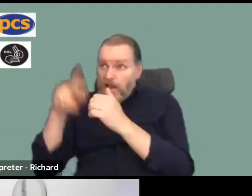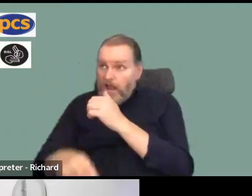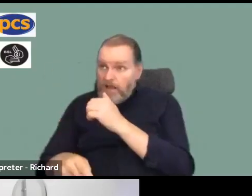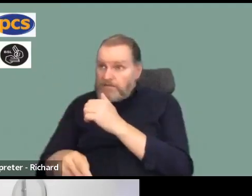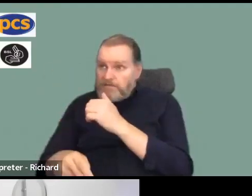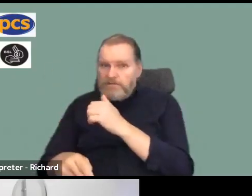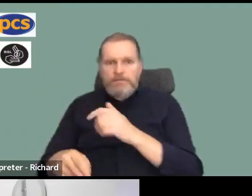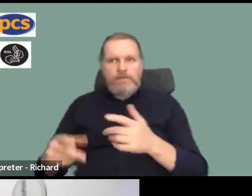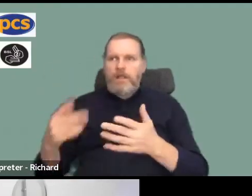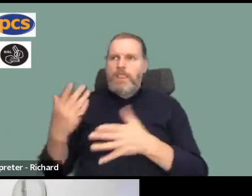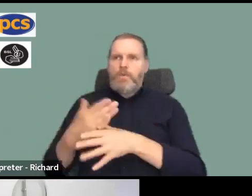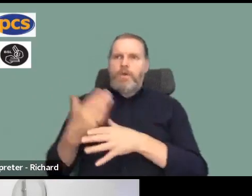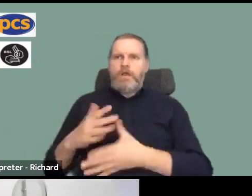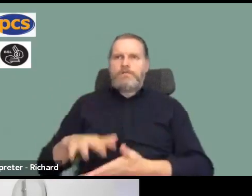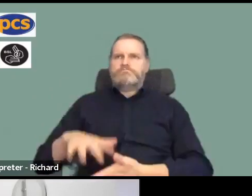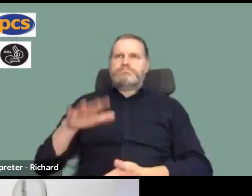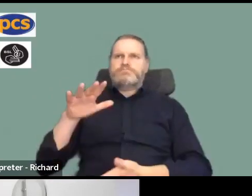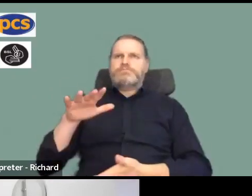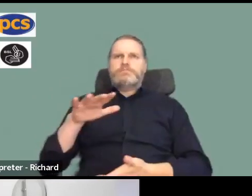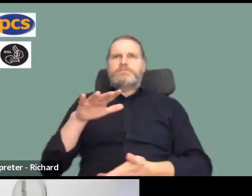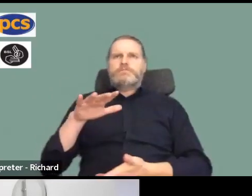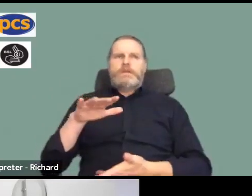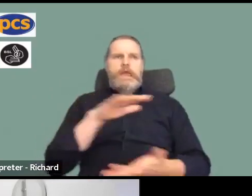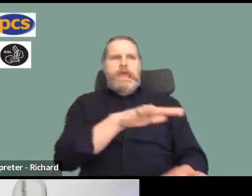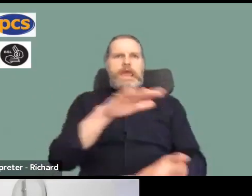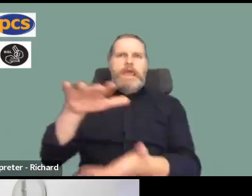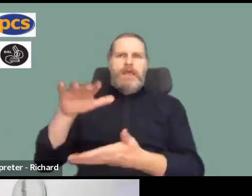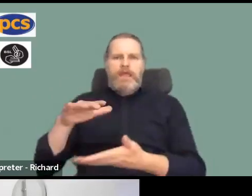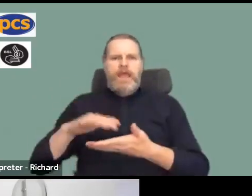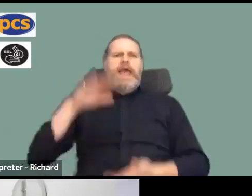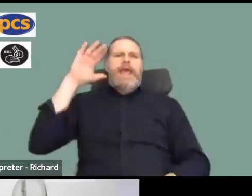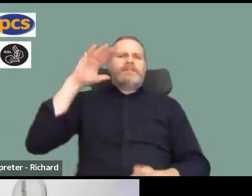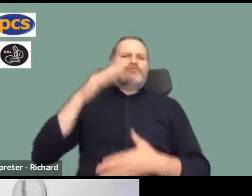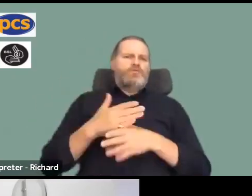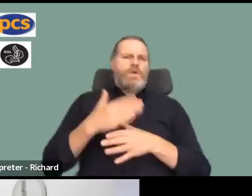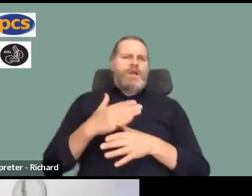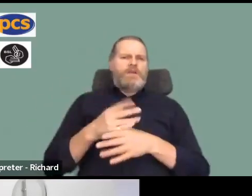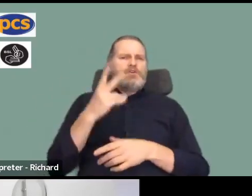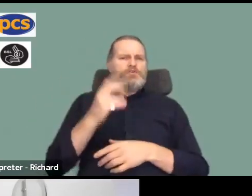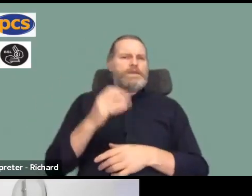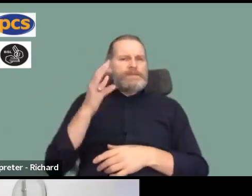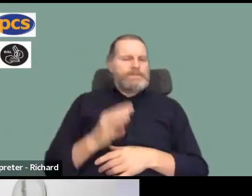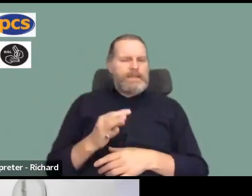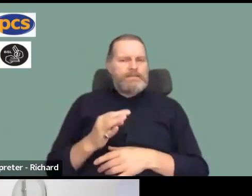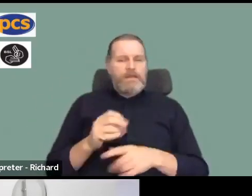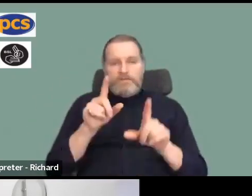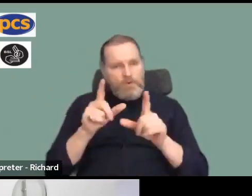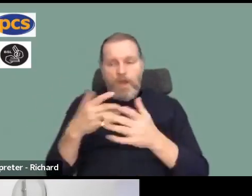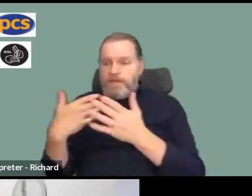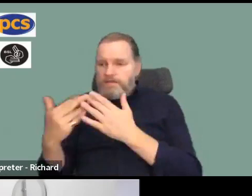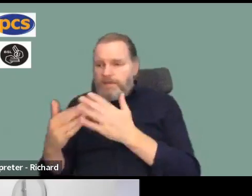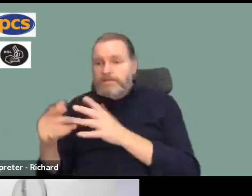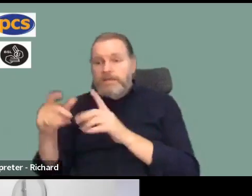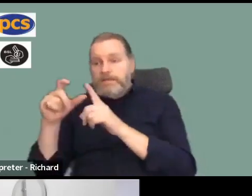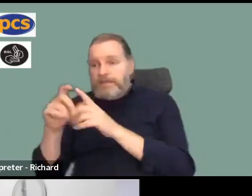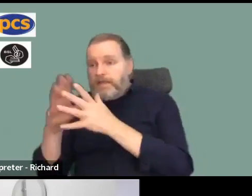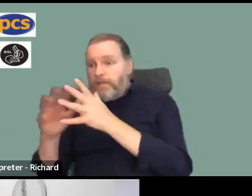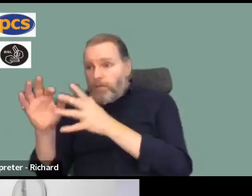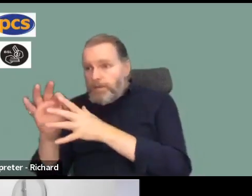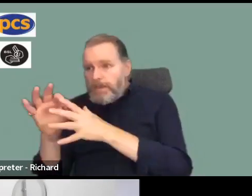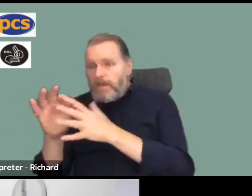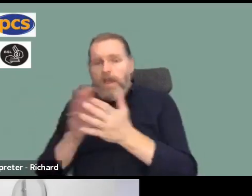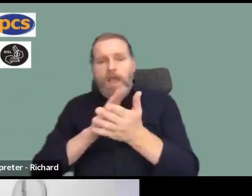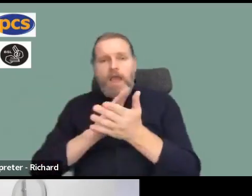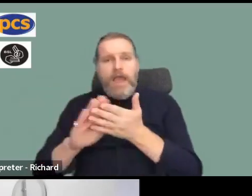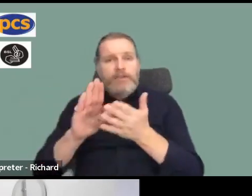work we're asked to do. Doing it with one job in five gone is unimaginable. So whether you're in HMRC, DWP, or